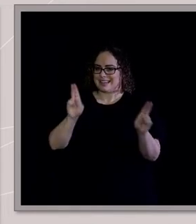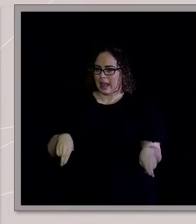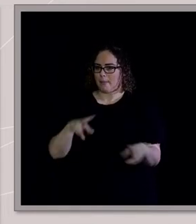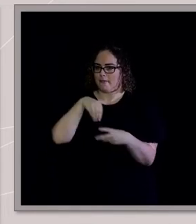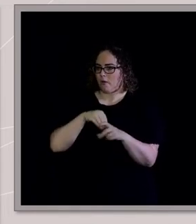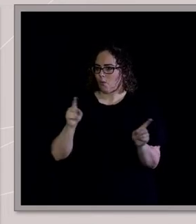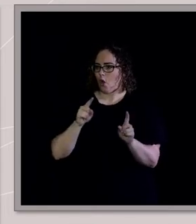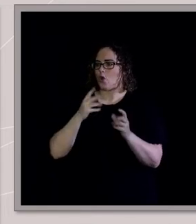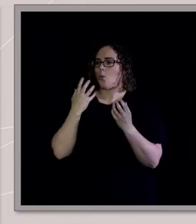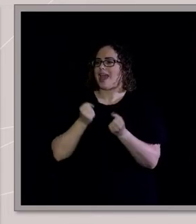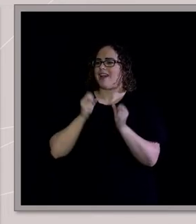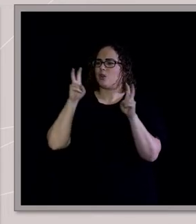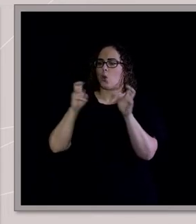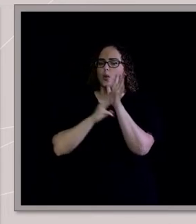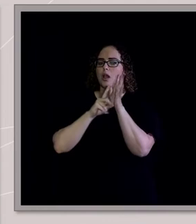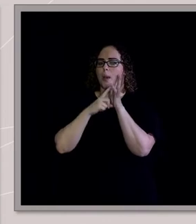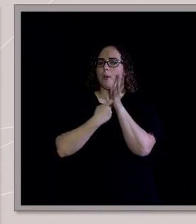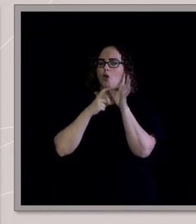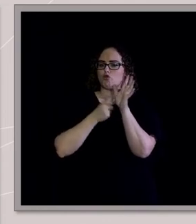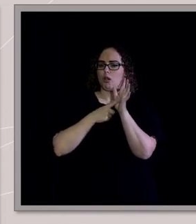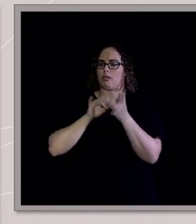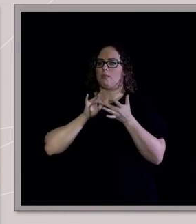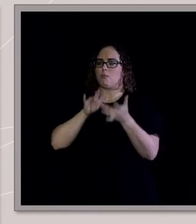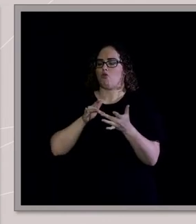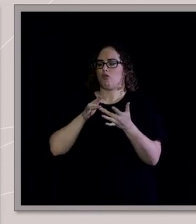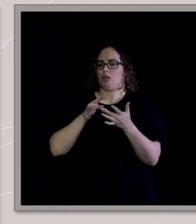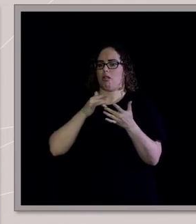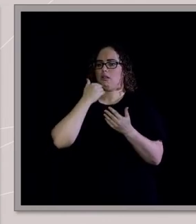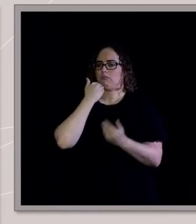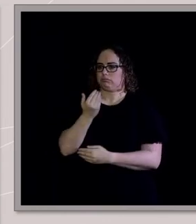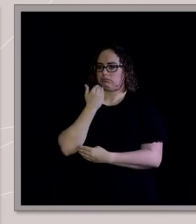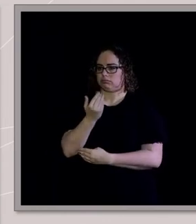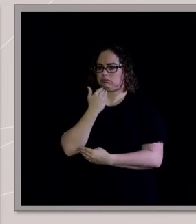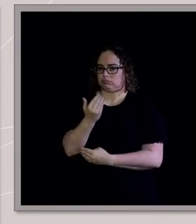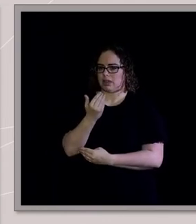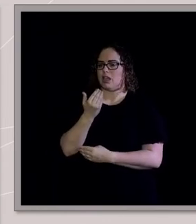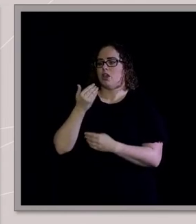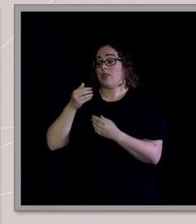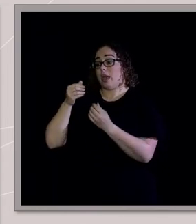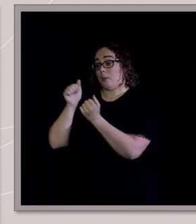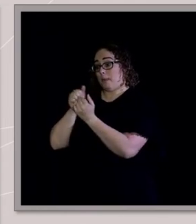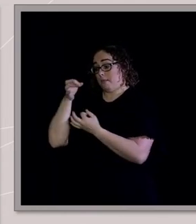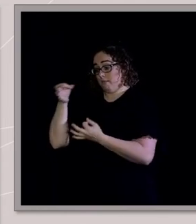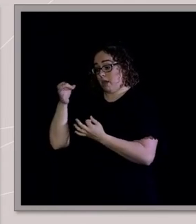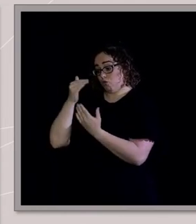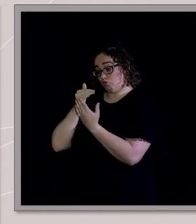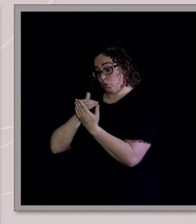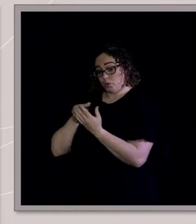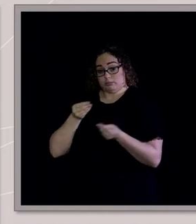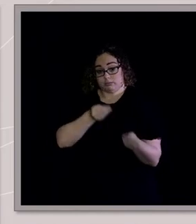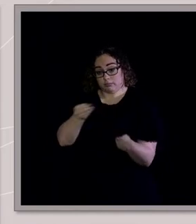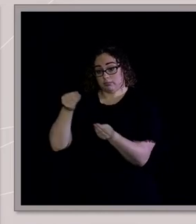paper with all the rules started with the innocent stuff like, uh, no rebellious t-shirts or worldly haircuts,